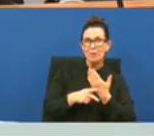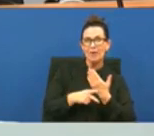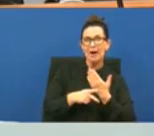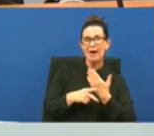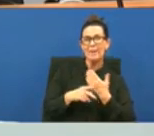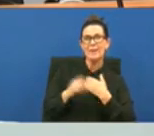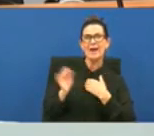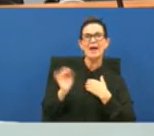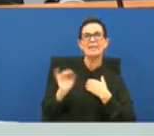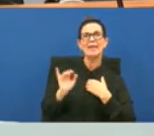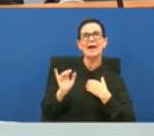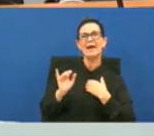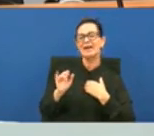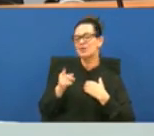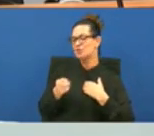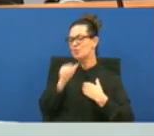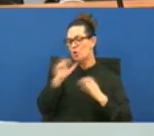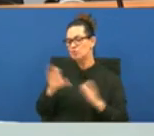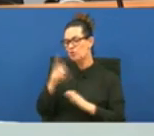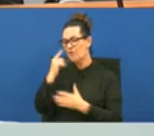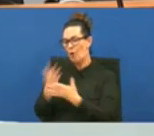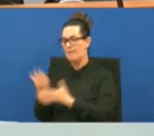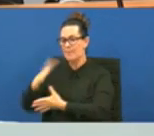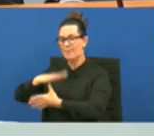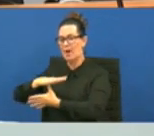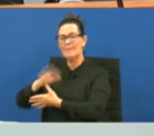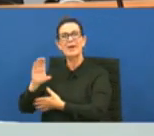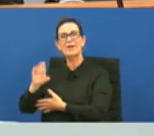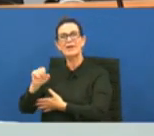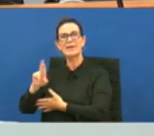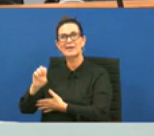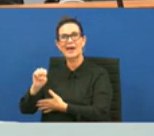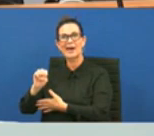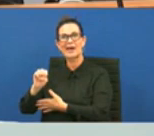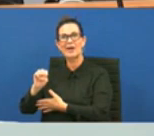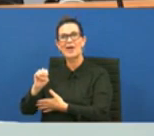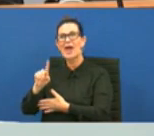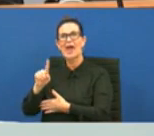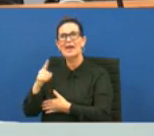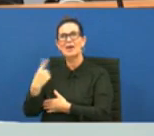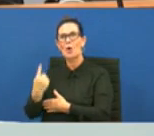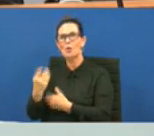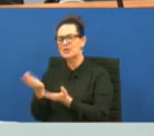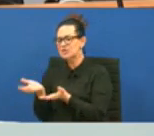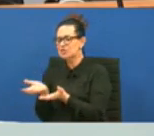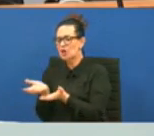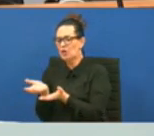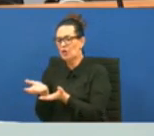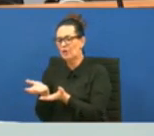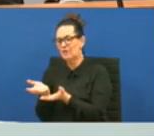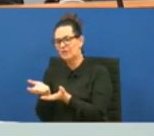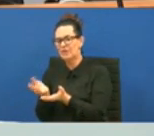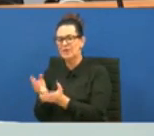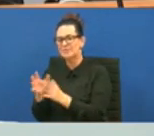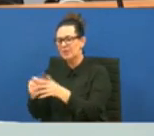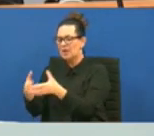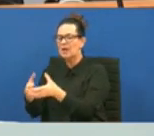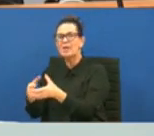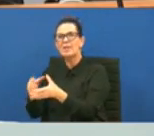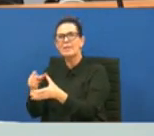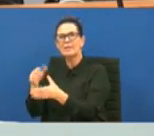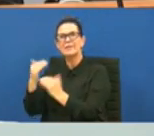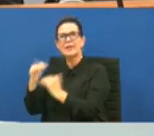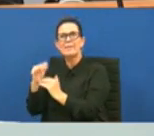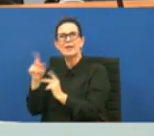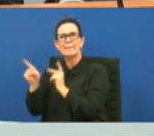like you wouldn't do one for primary care with underserved members and not have your mental health papers to i mean your uh